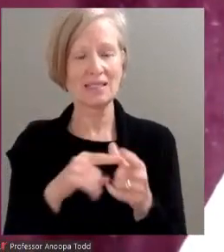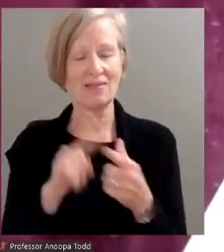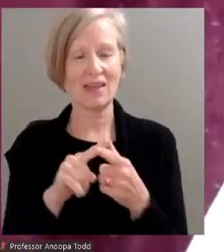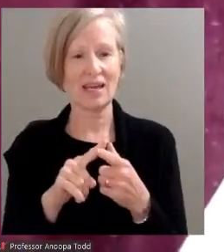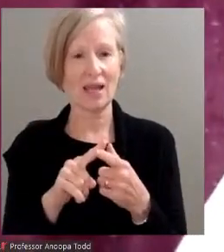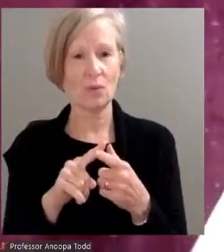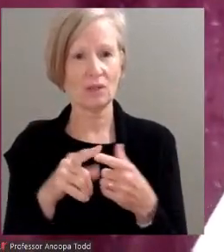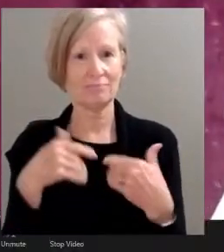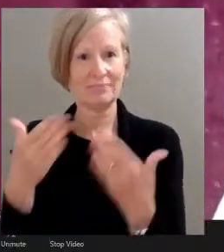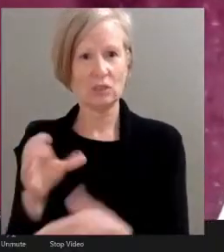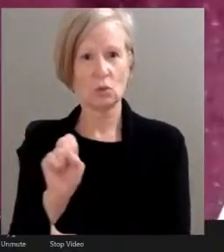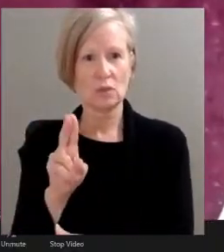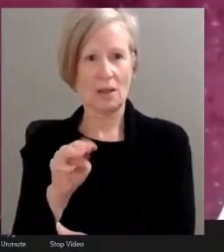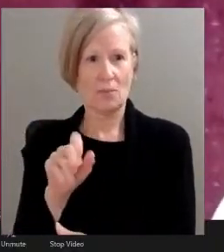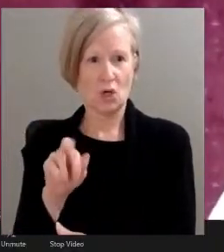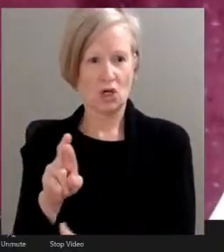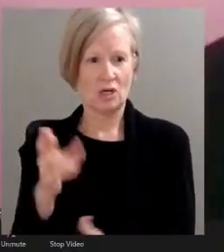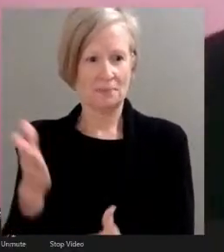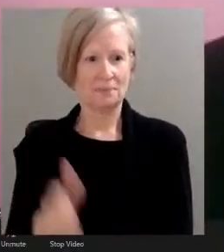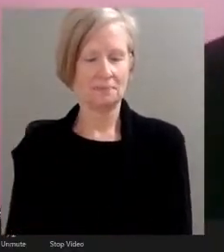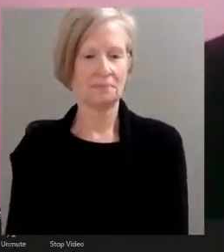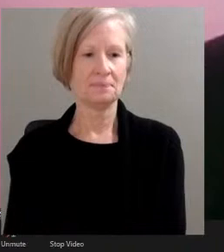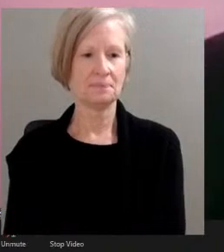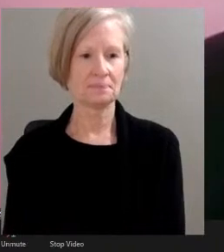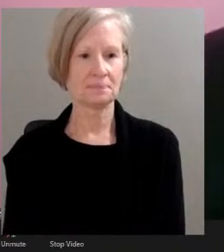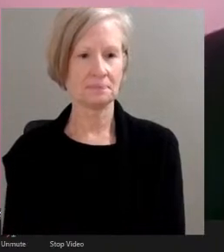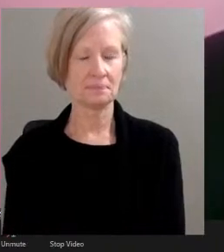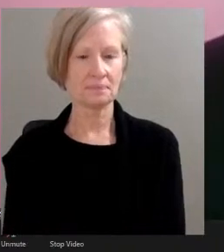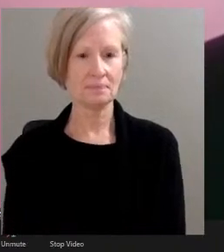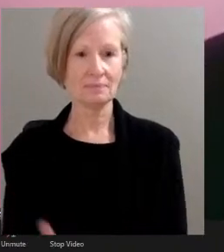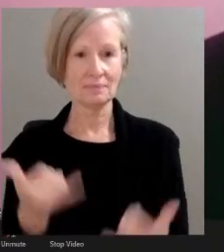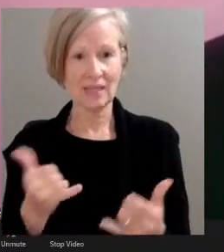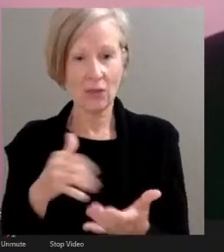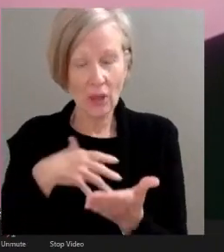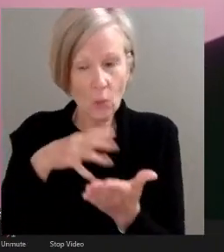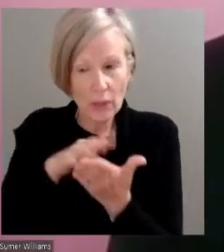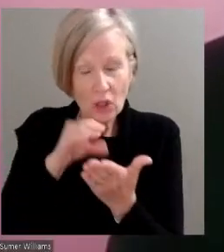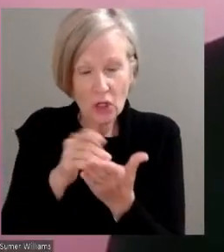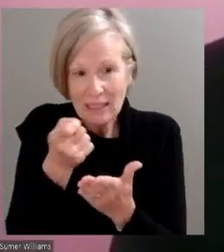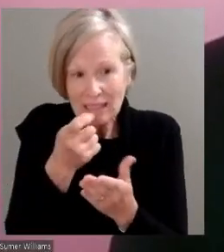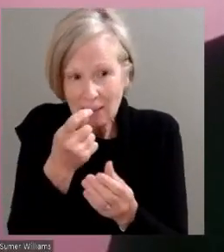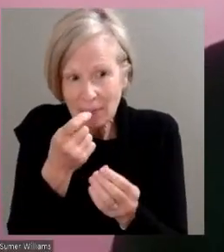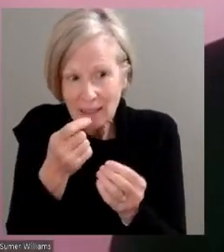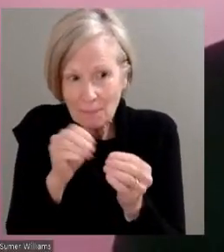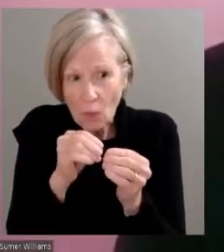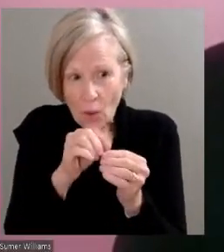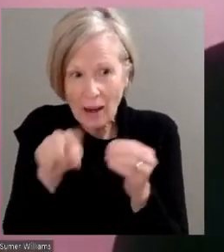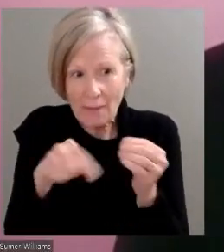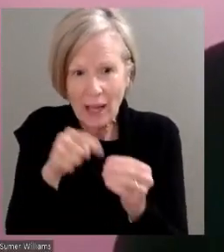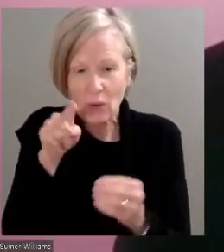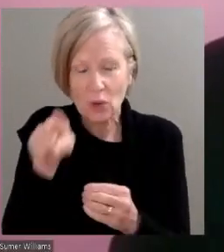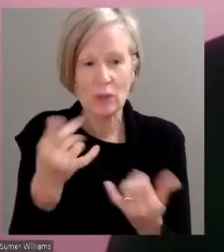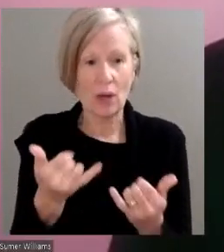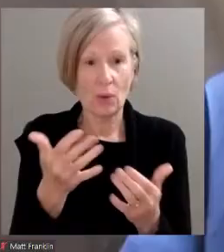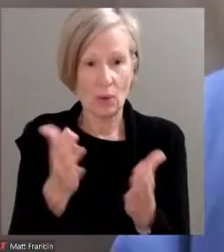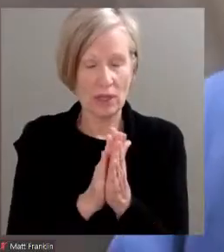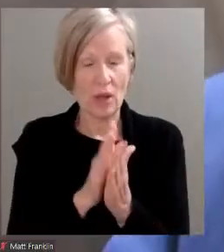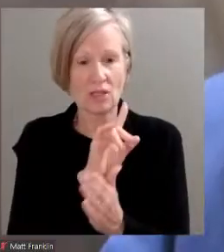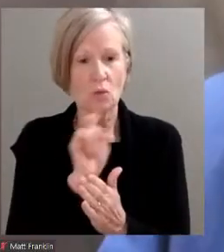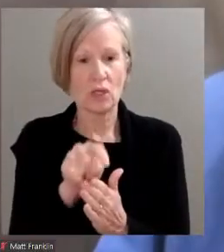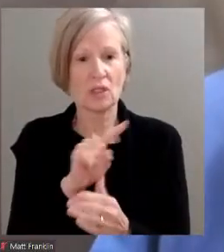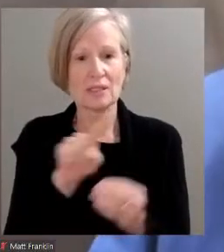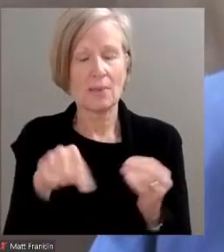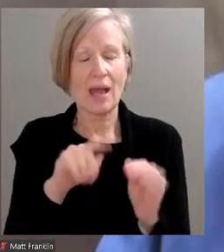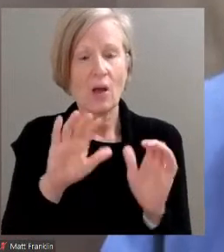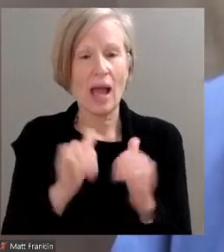to Summer. Now that we've learned a bit more about you, we'd like to ask several questions about how